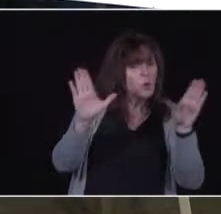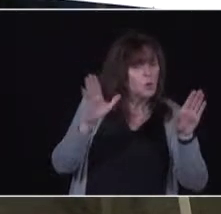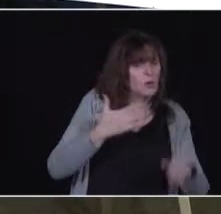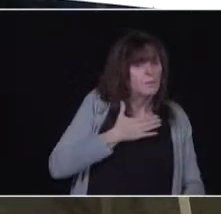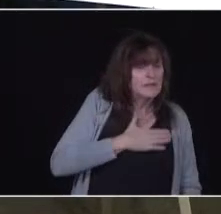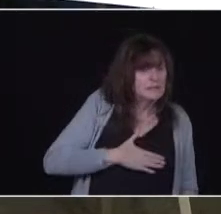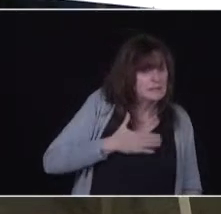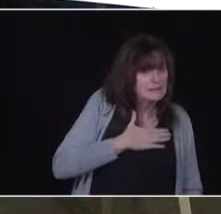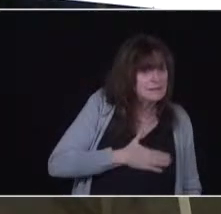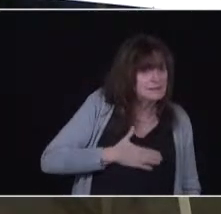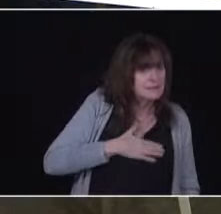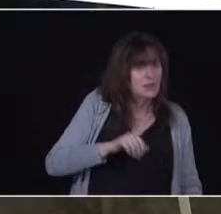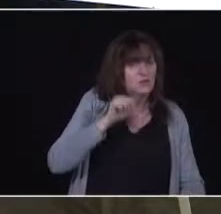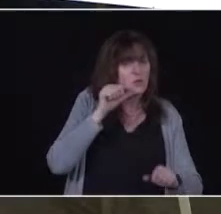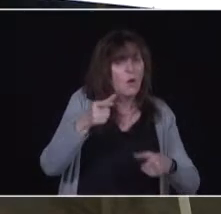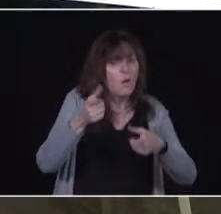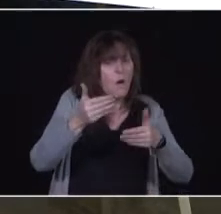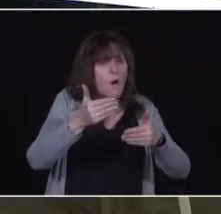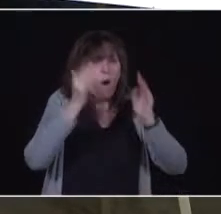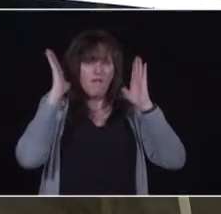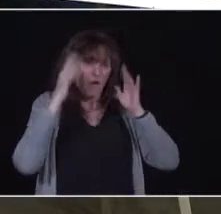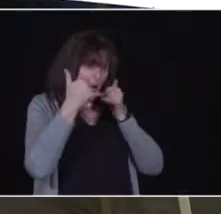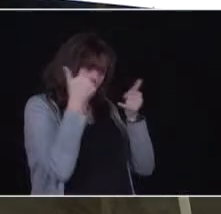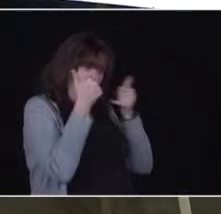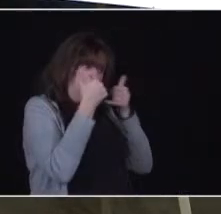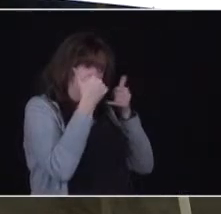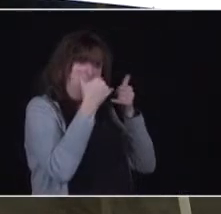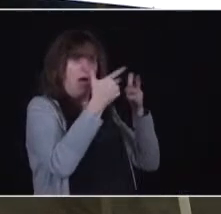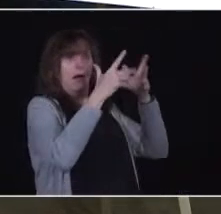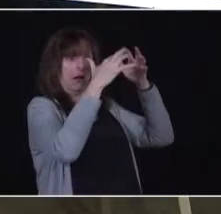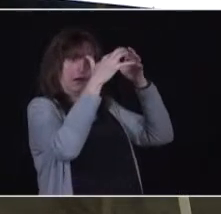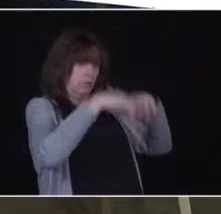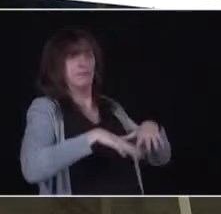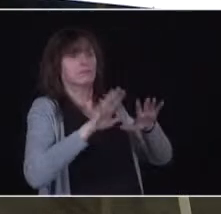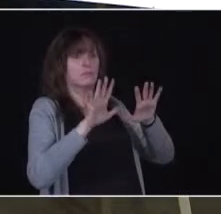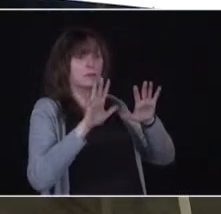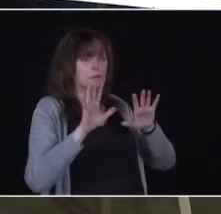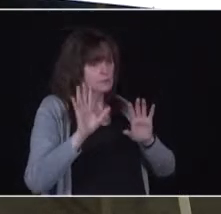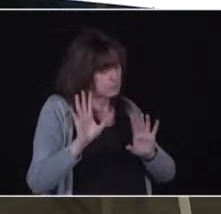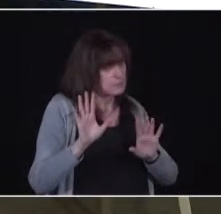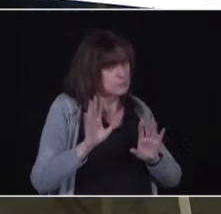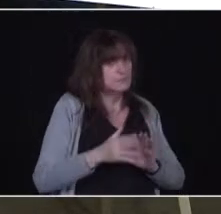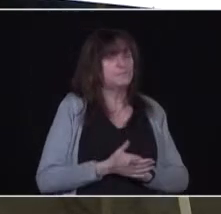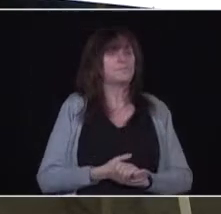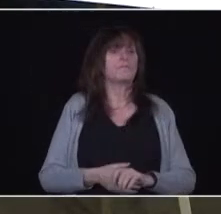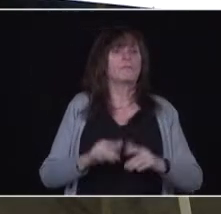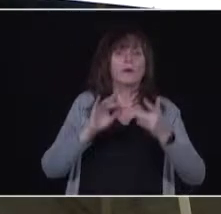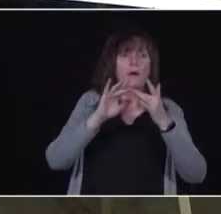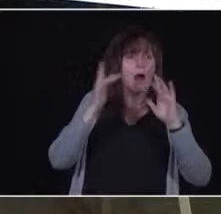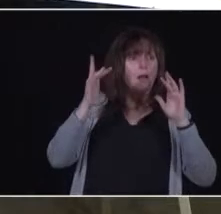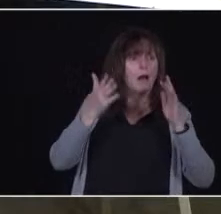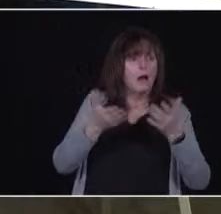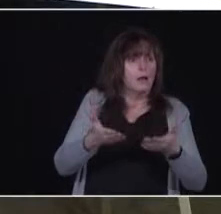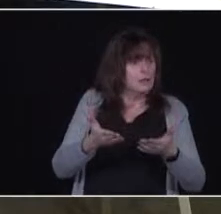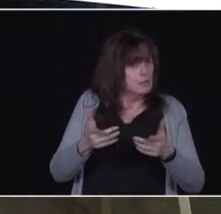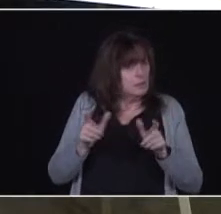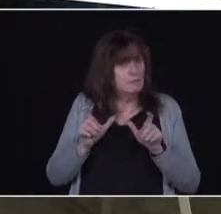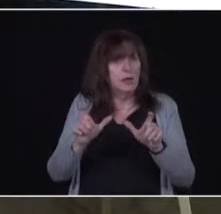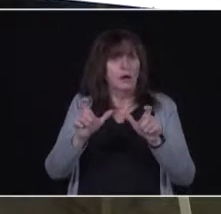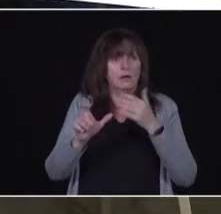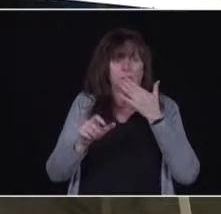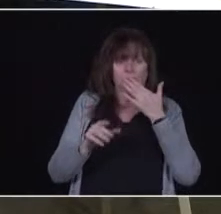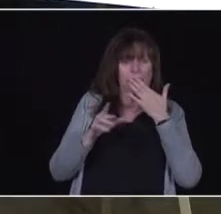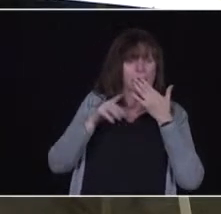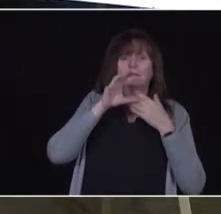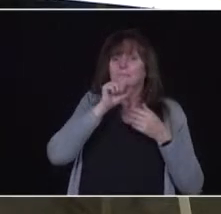please do not go to the call centre, please do not go online. On the online system, you will be blocked from going into the system and going through it and in the call